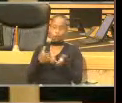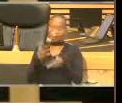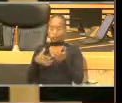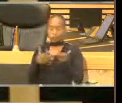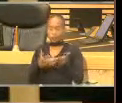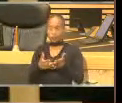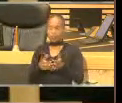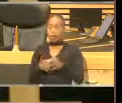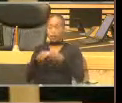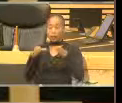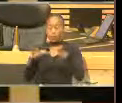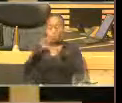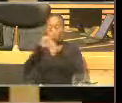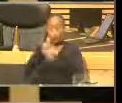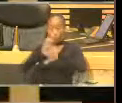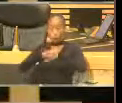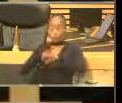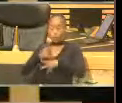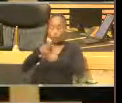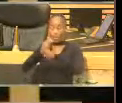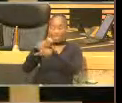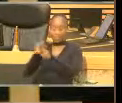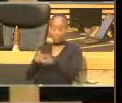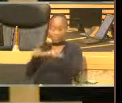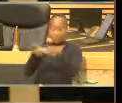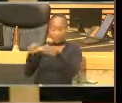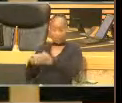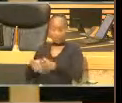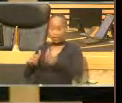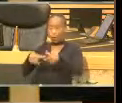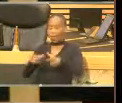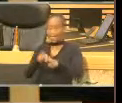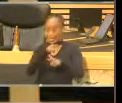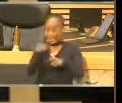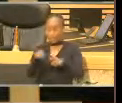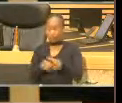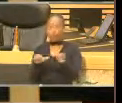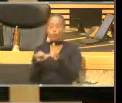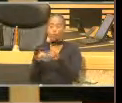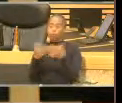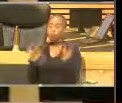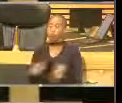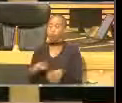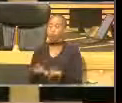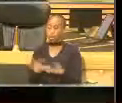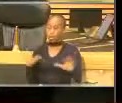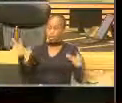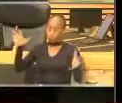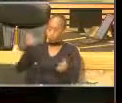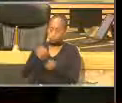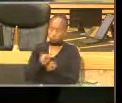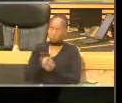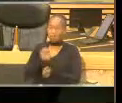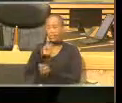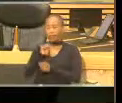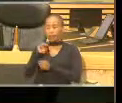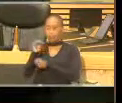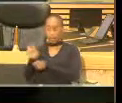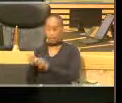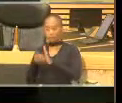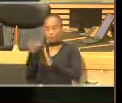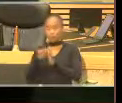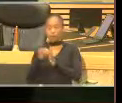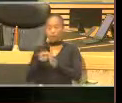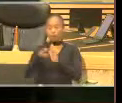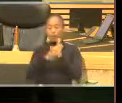increased focus on the productive sectors with localization as key element, and comprehensive SOM ecosystem development program for greater